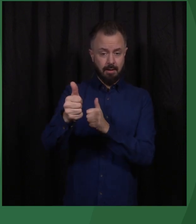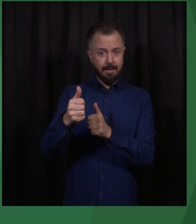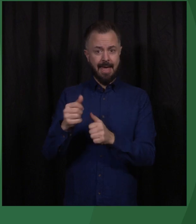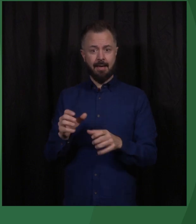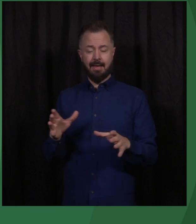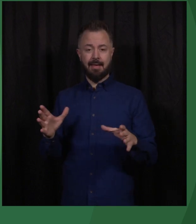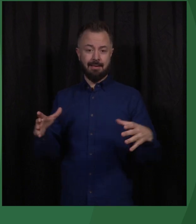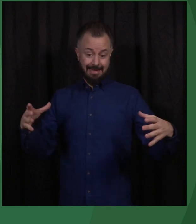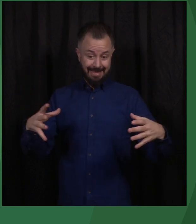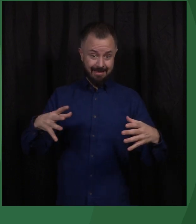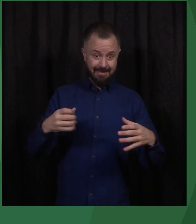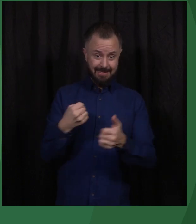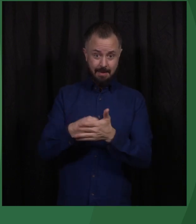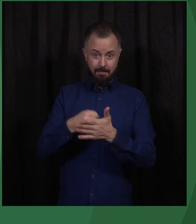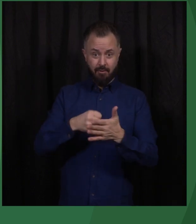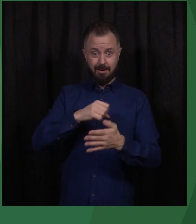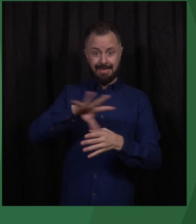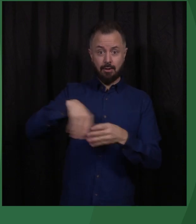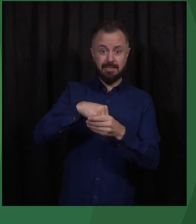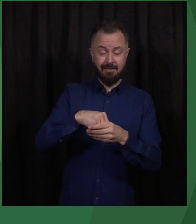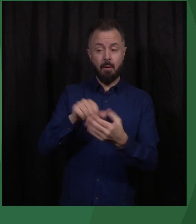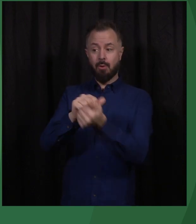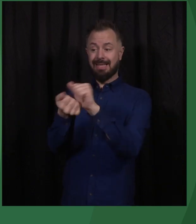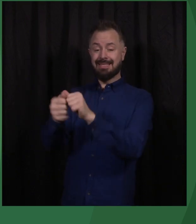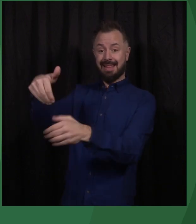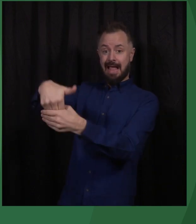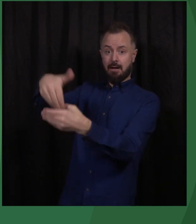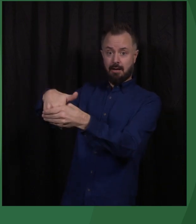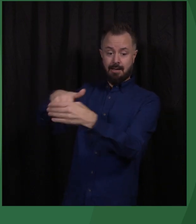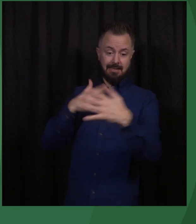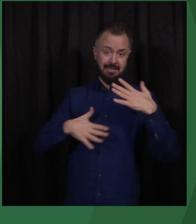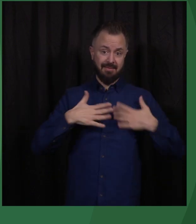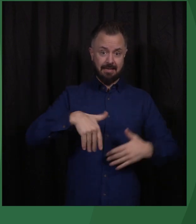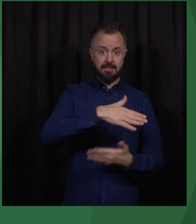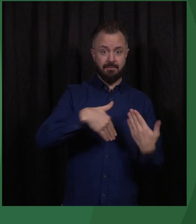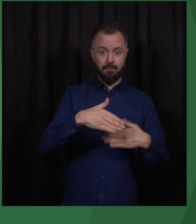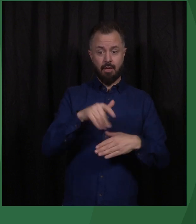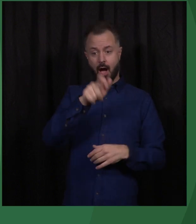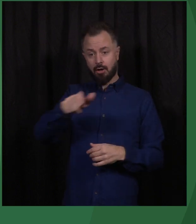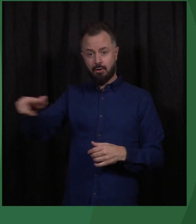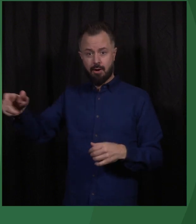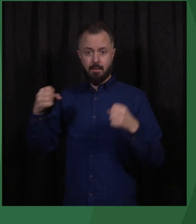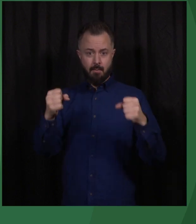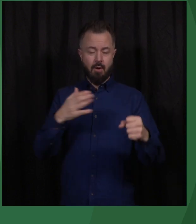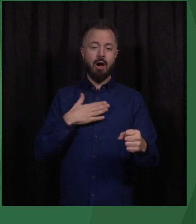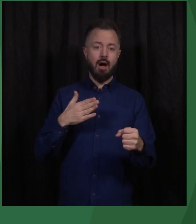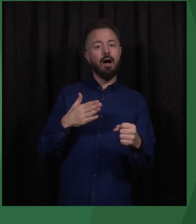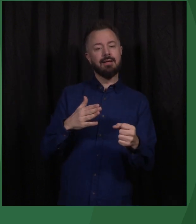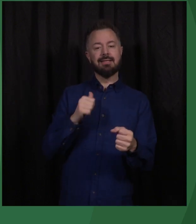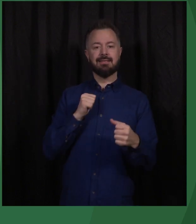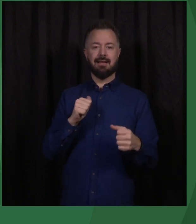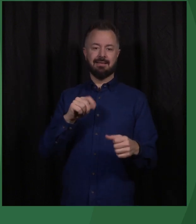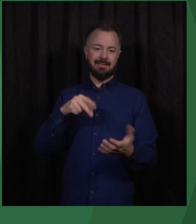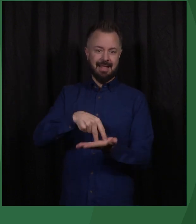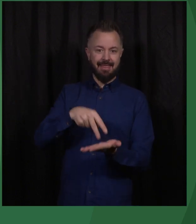political participation. Civil society actors must have independent channels through